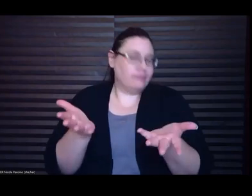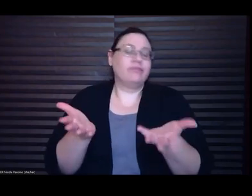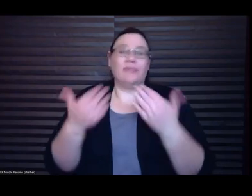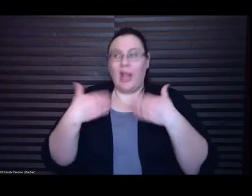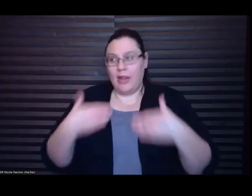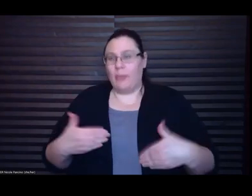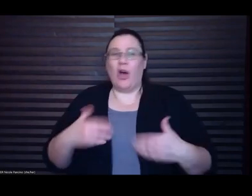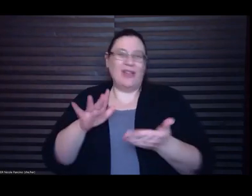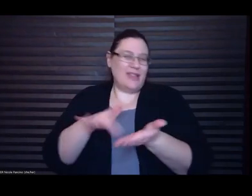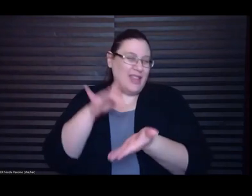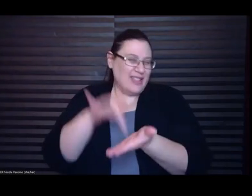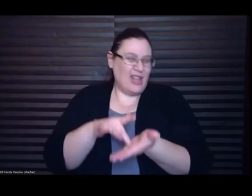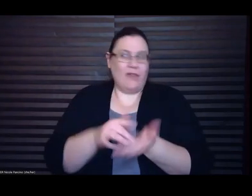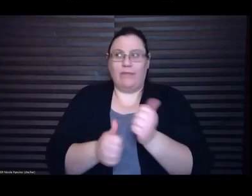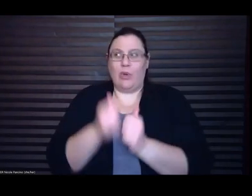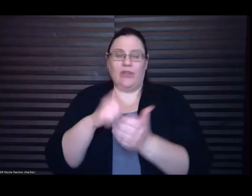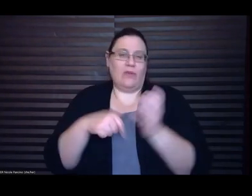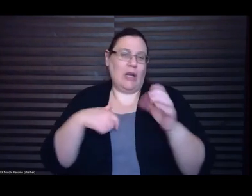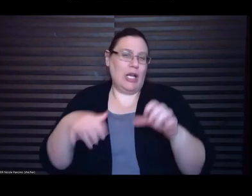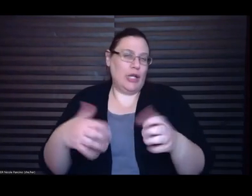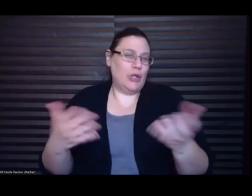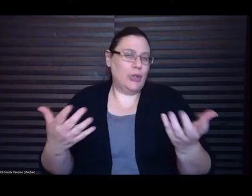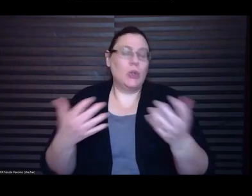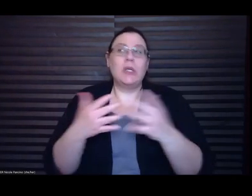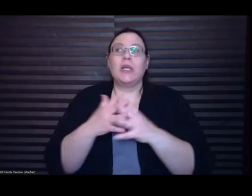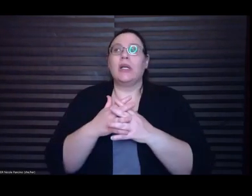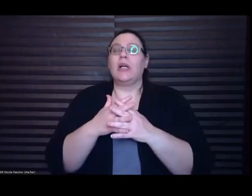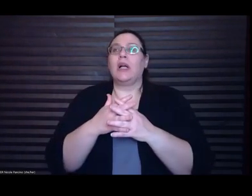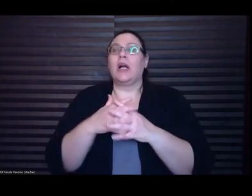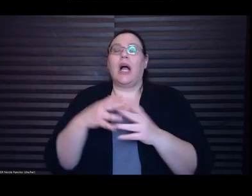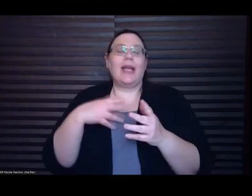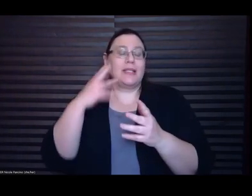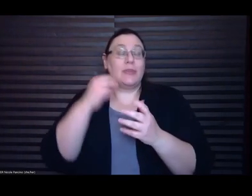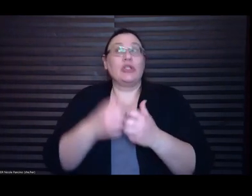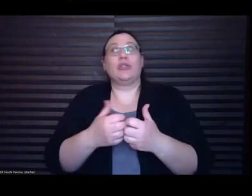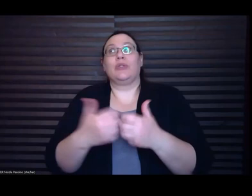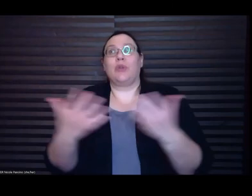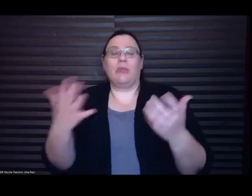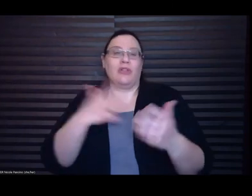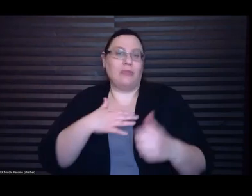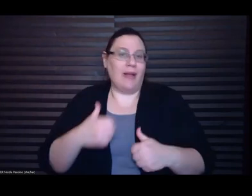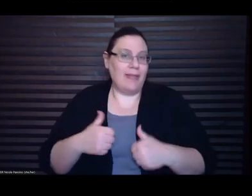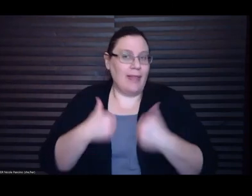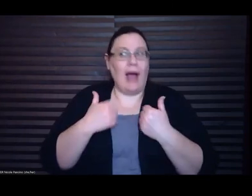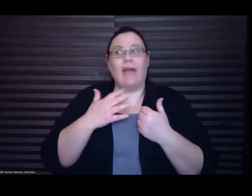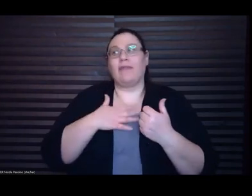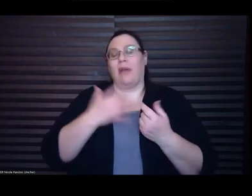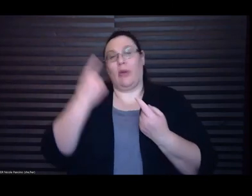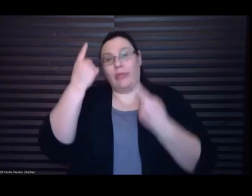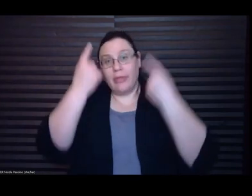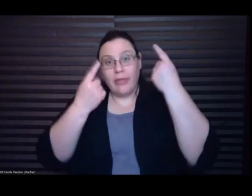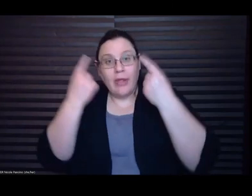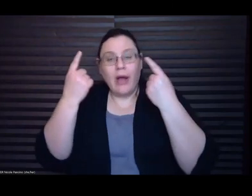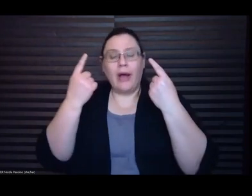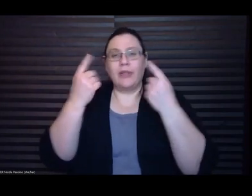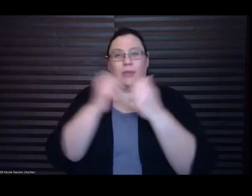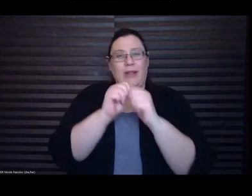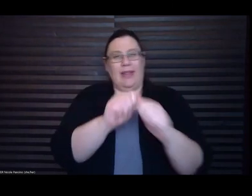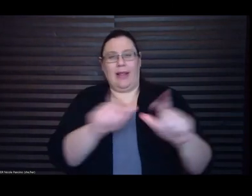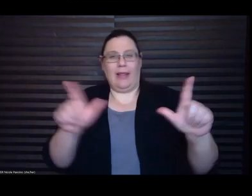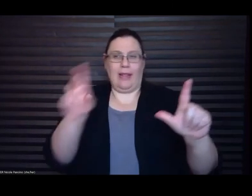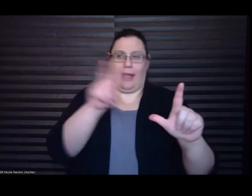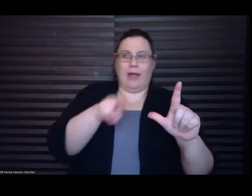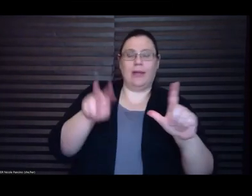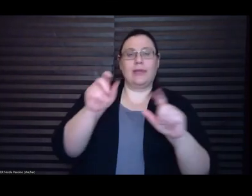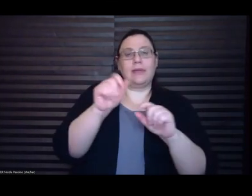so much of my own life and even my own thoughts like sort of through the lens of sort of tactile sensation and through sort of moving my body through the